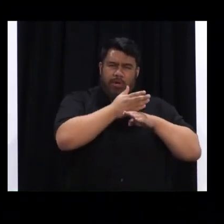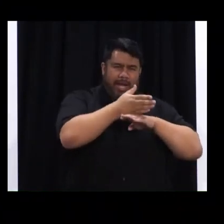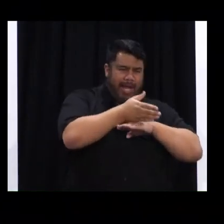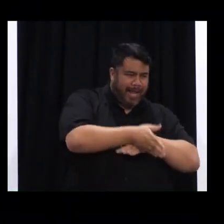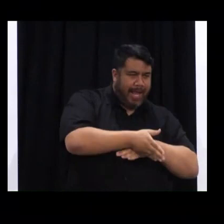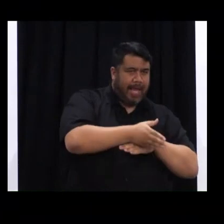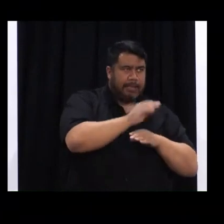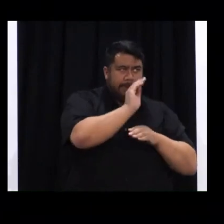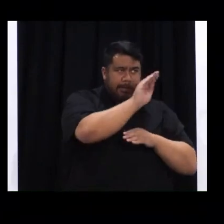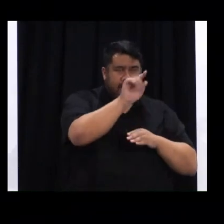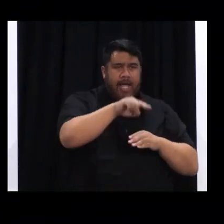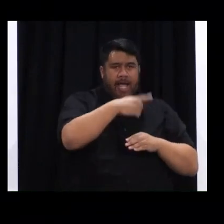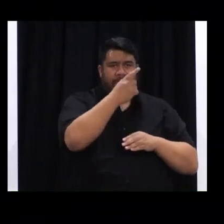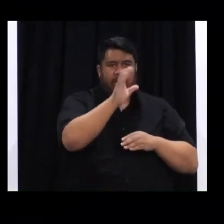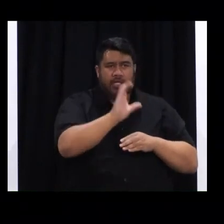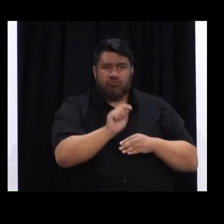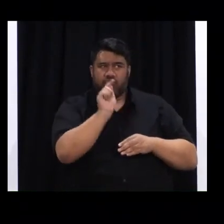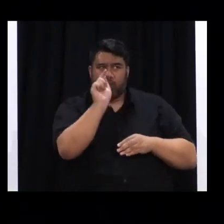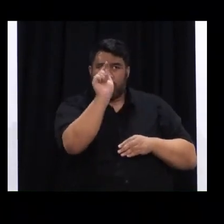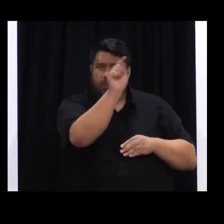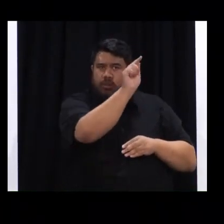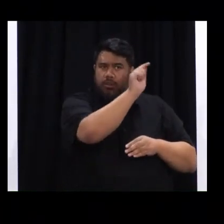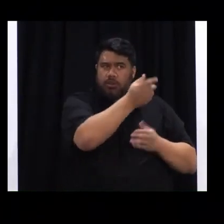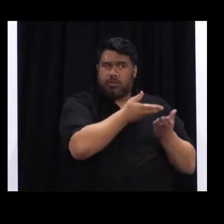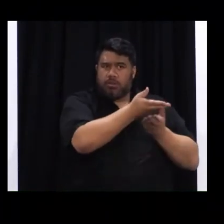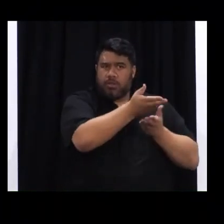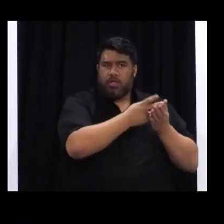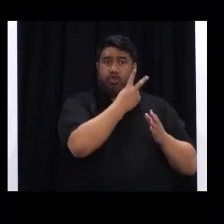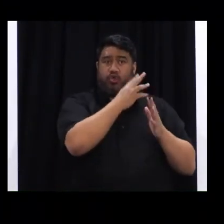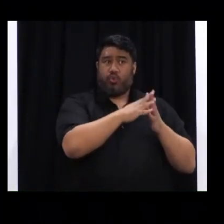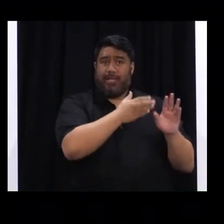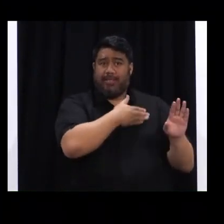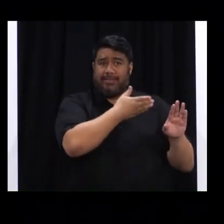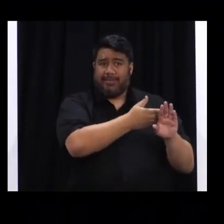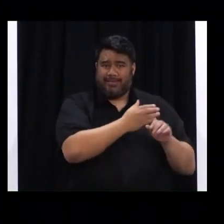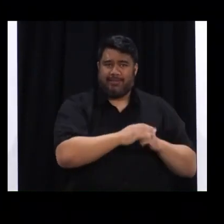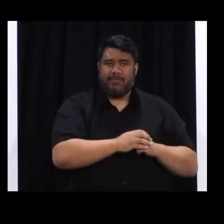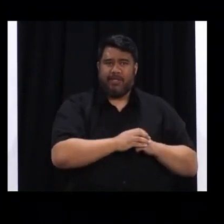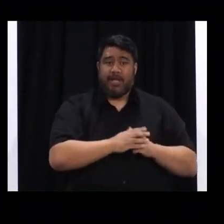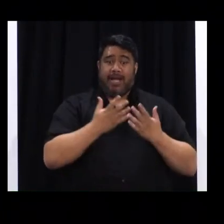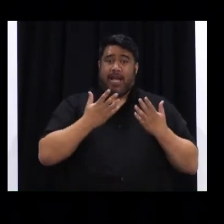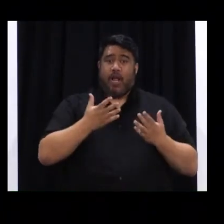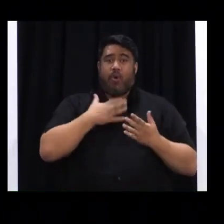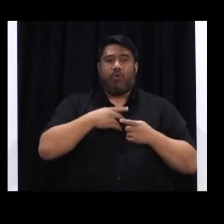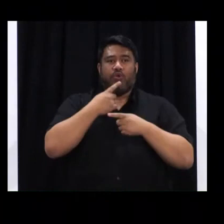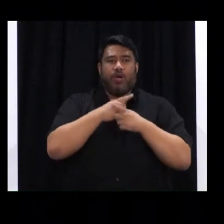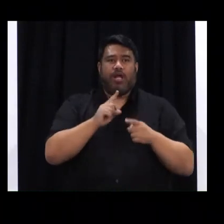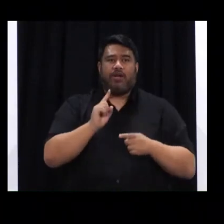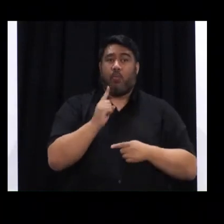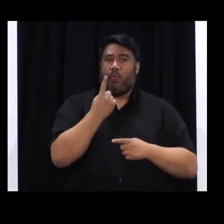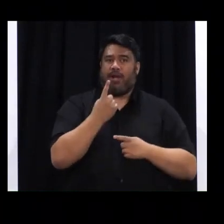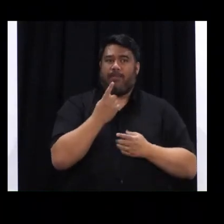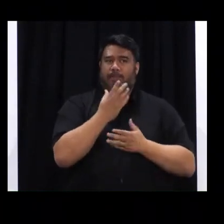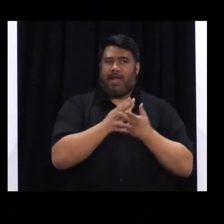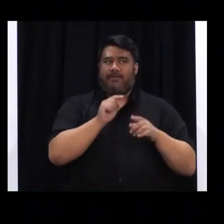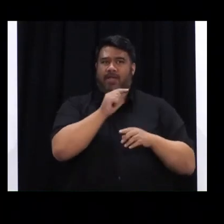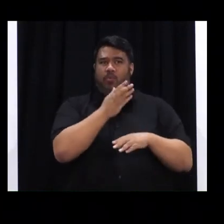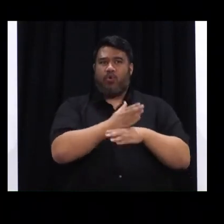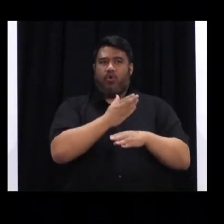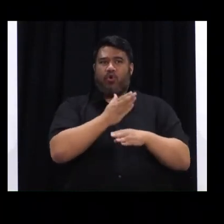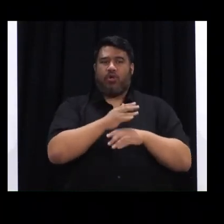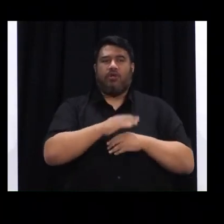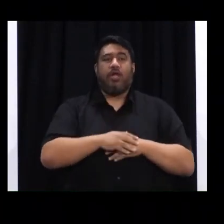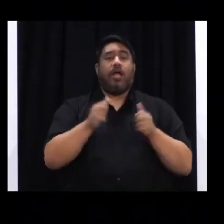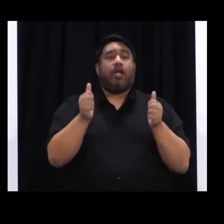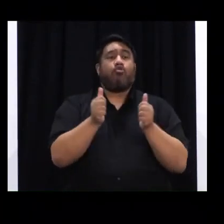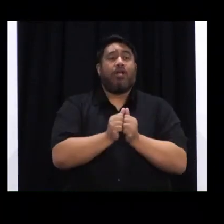other countries for a couple of weeks now. Today, I can announce the first part of that work. Last night, we completed the final details of